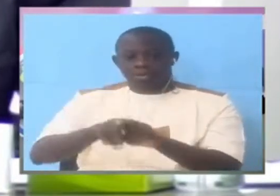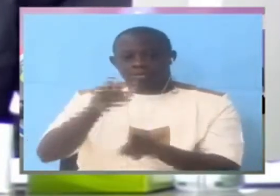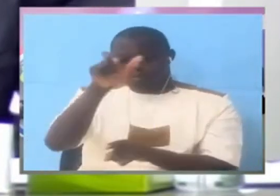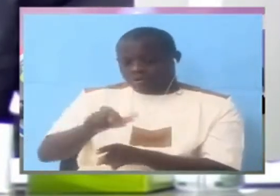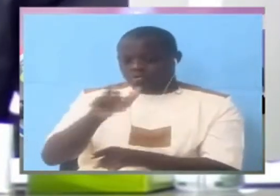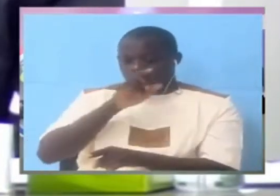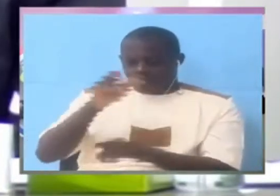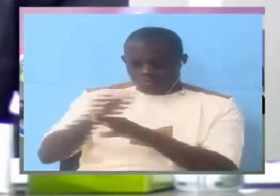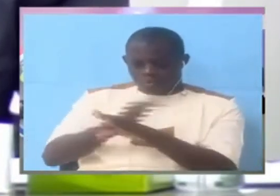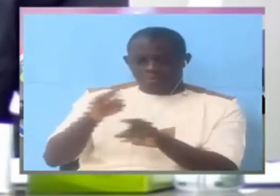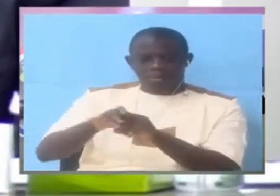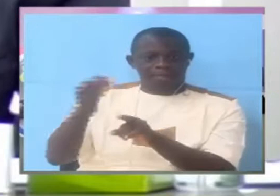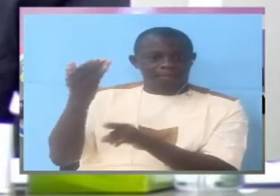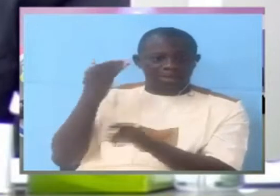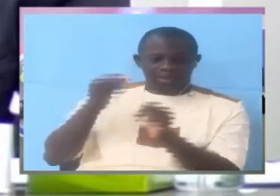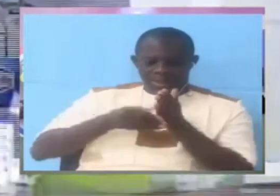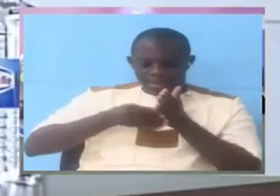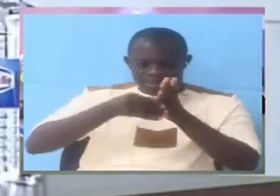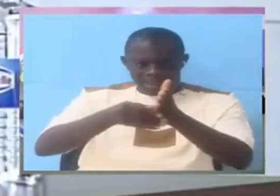Director of External Security,